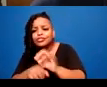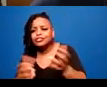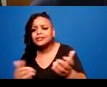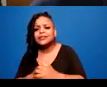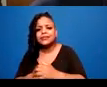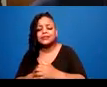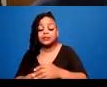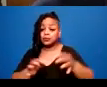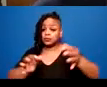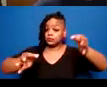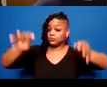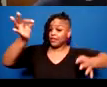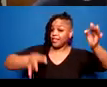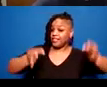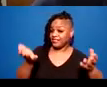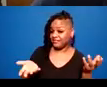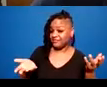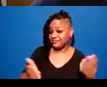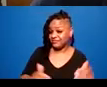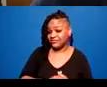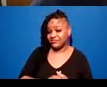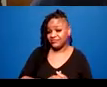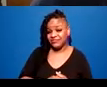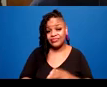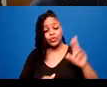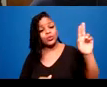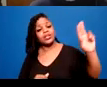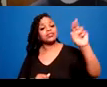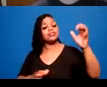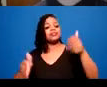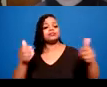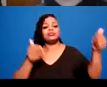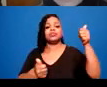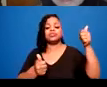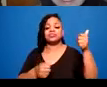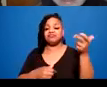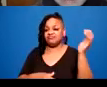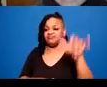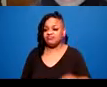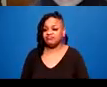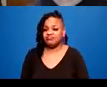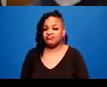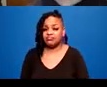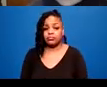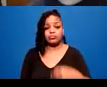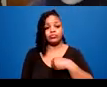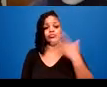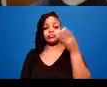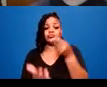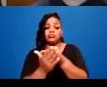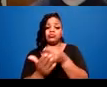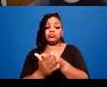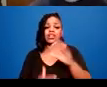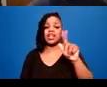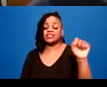U.S. imperialism. Or the wealth class system. And Yaya wrote, I left the